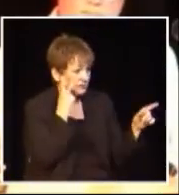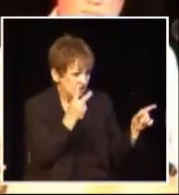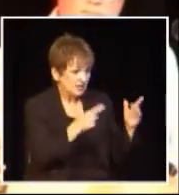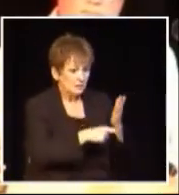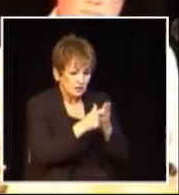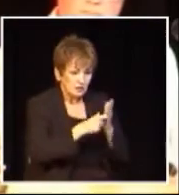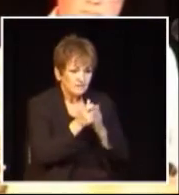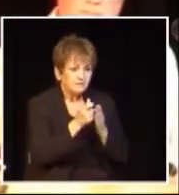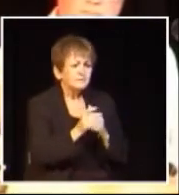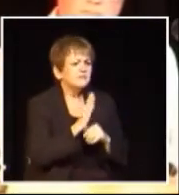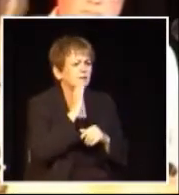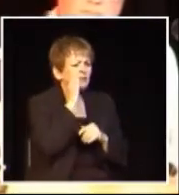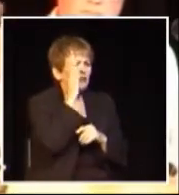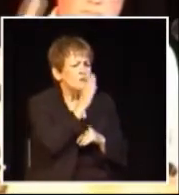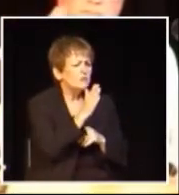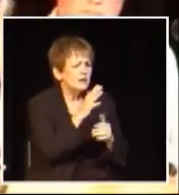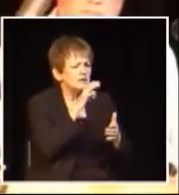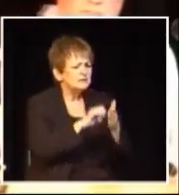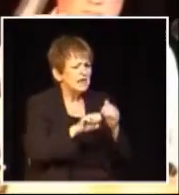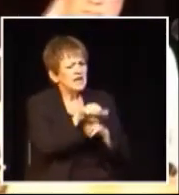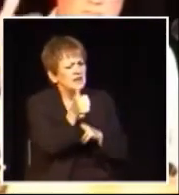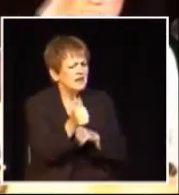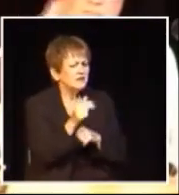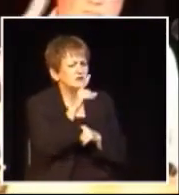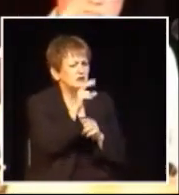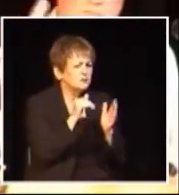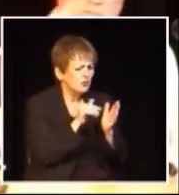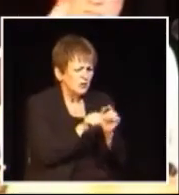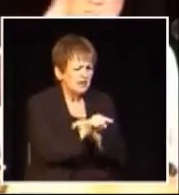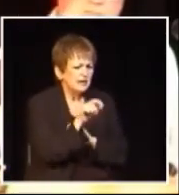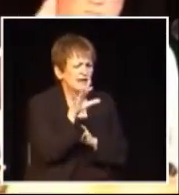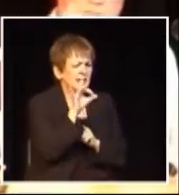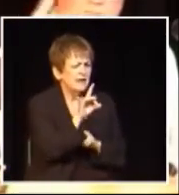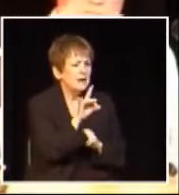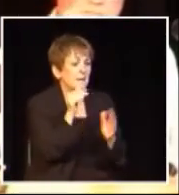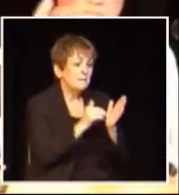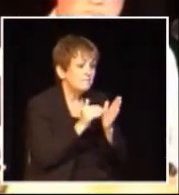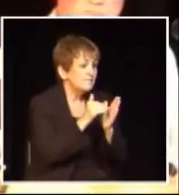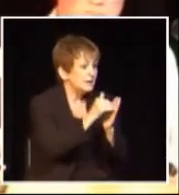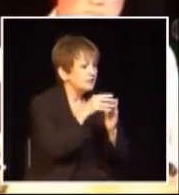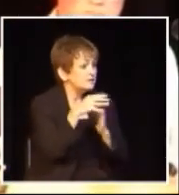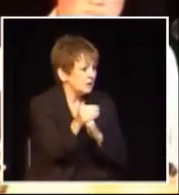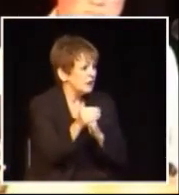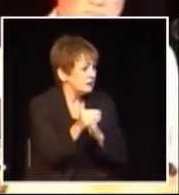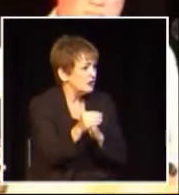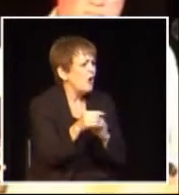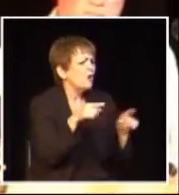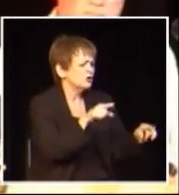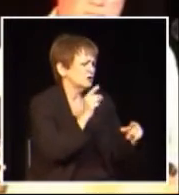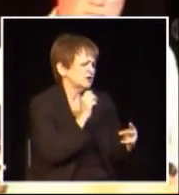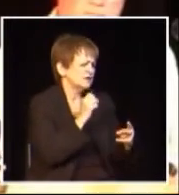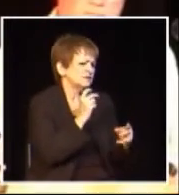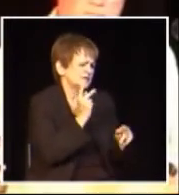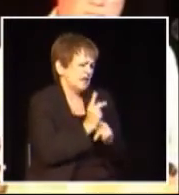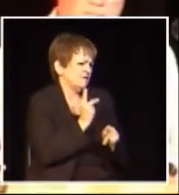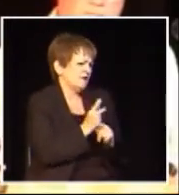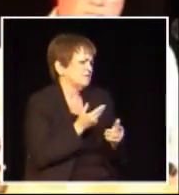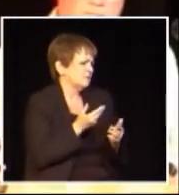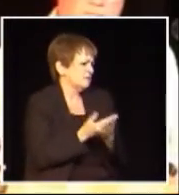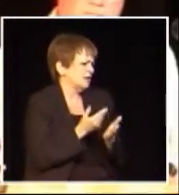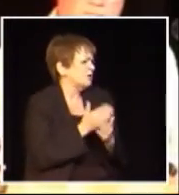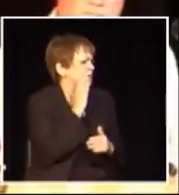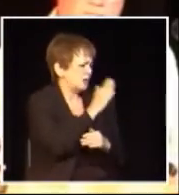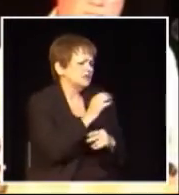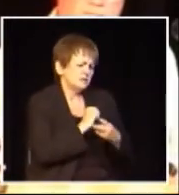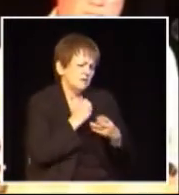came in that even though we're going to take an extra $2.8 billion out of your pockets every year you're really